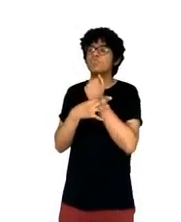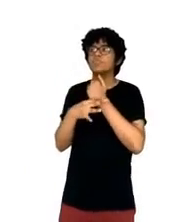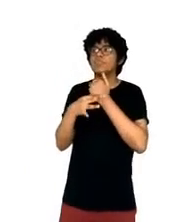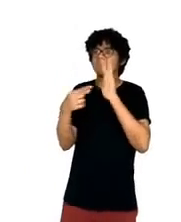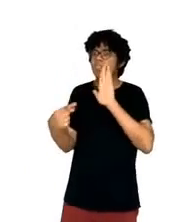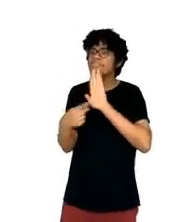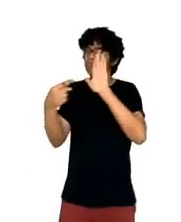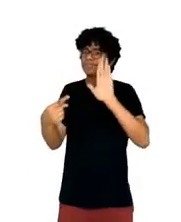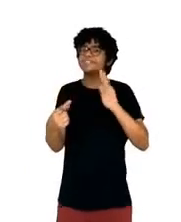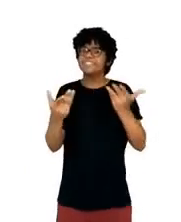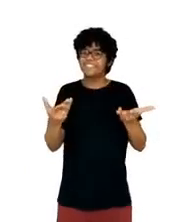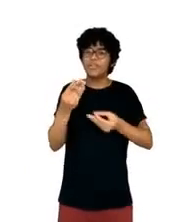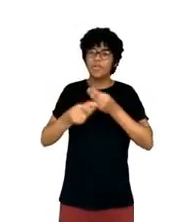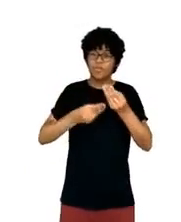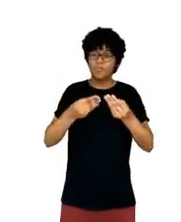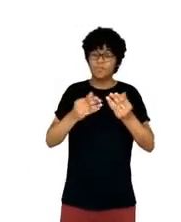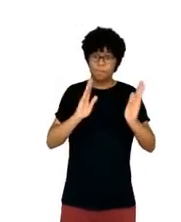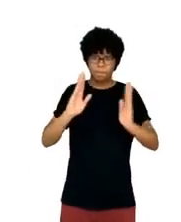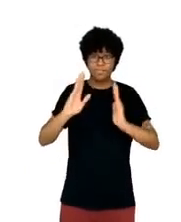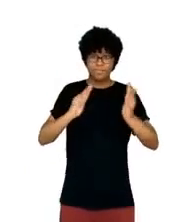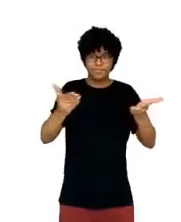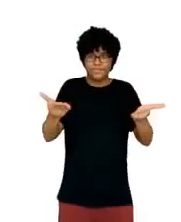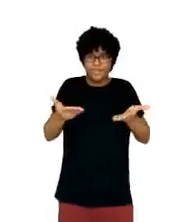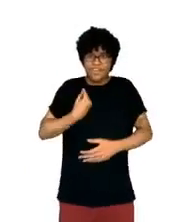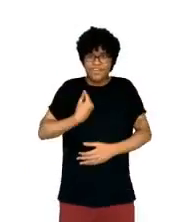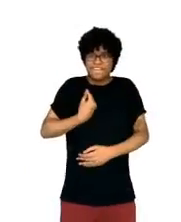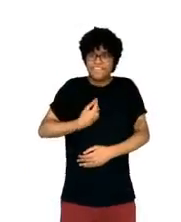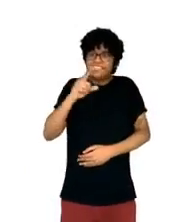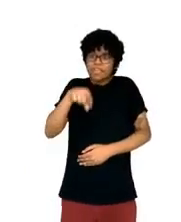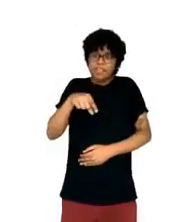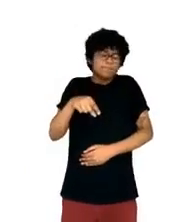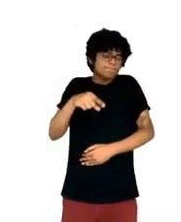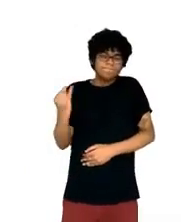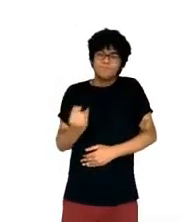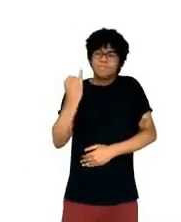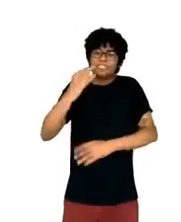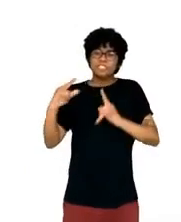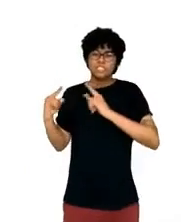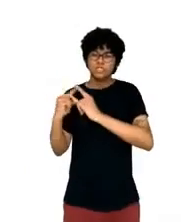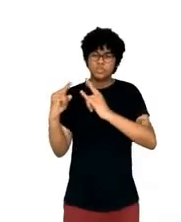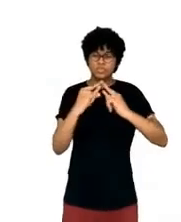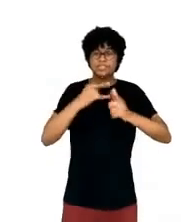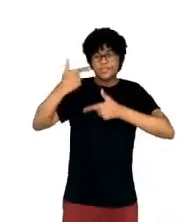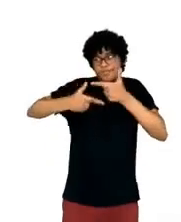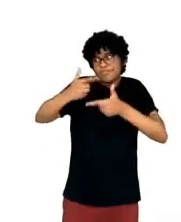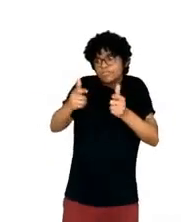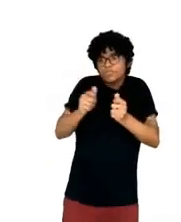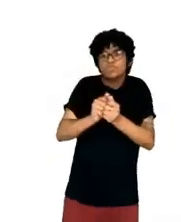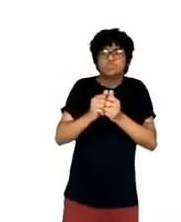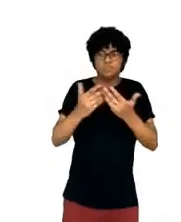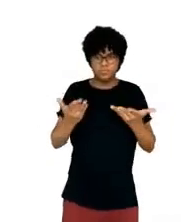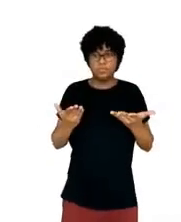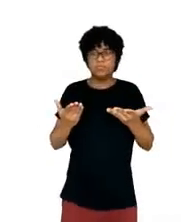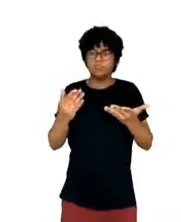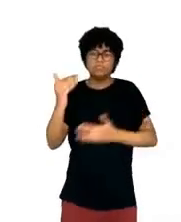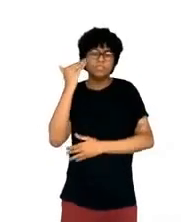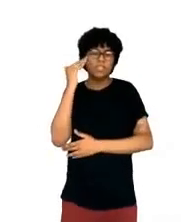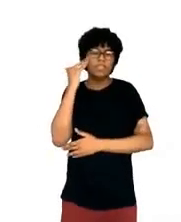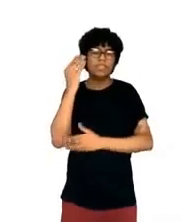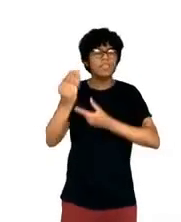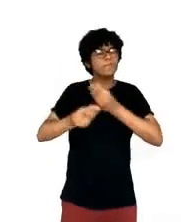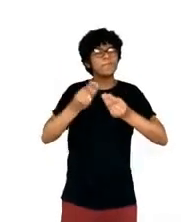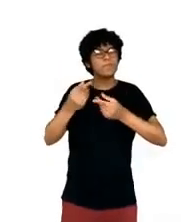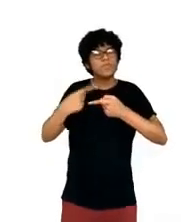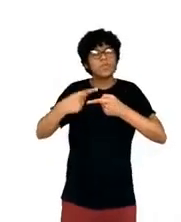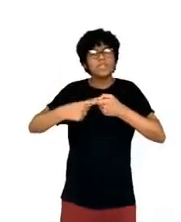And in a moment like this, it seems really imperative that institutions work together to try to understand the nature of the problem and build new